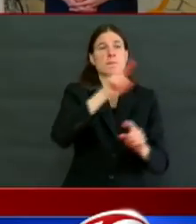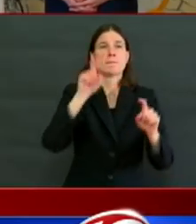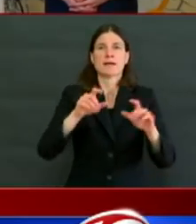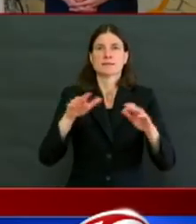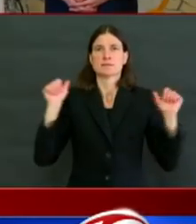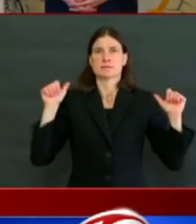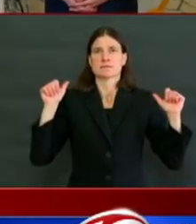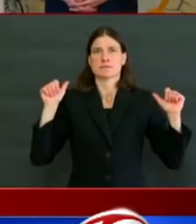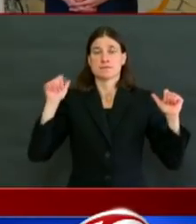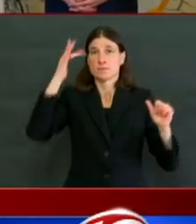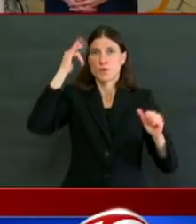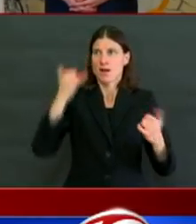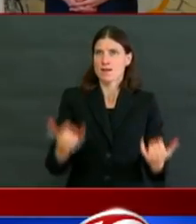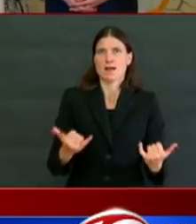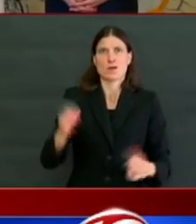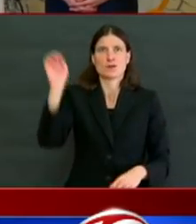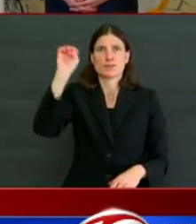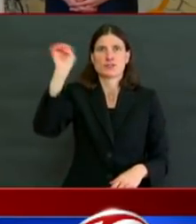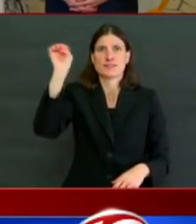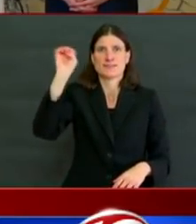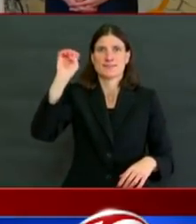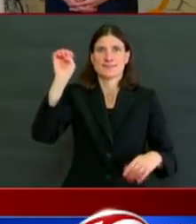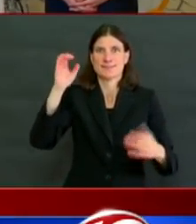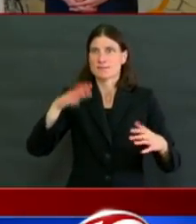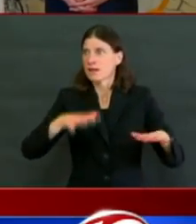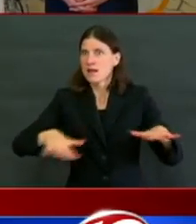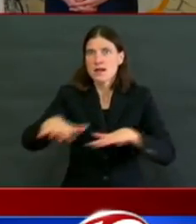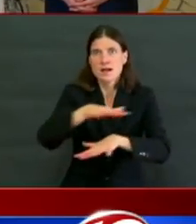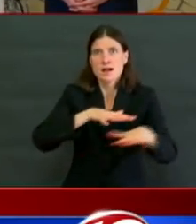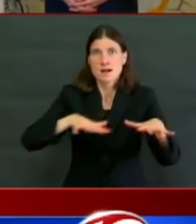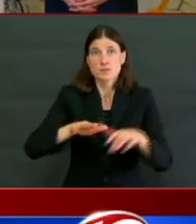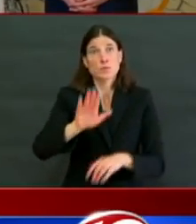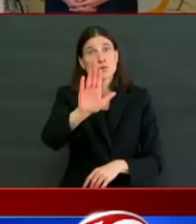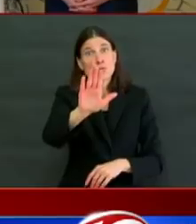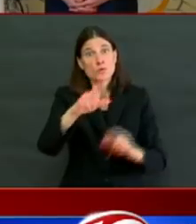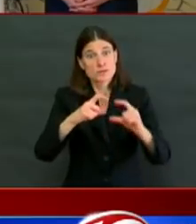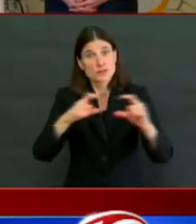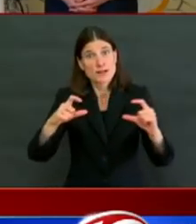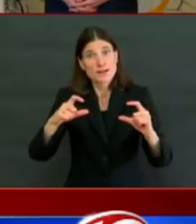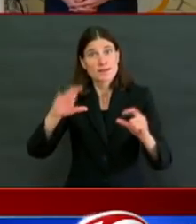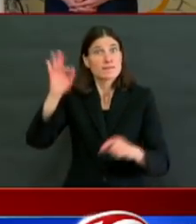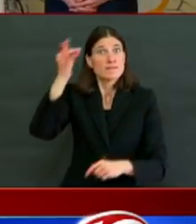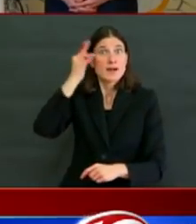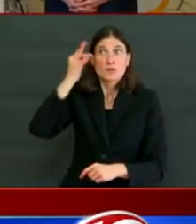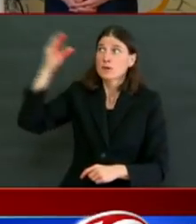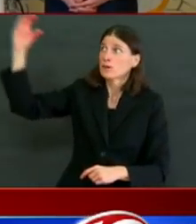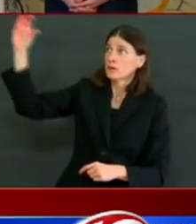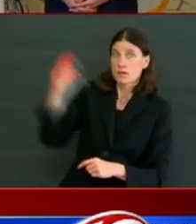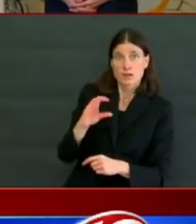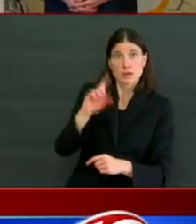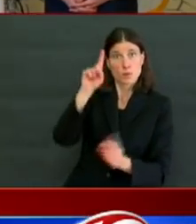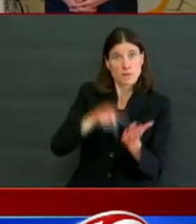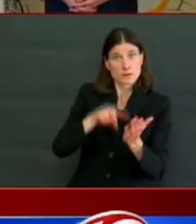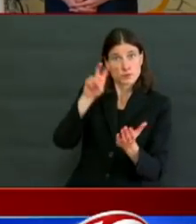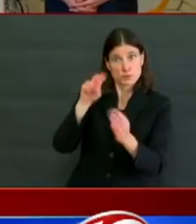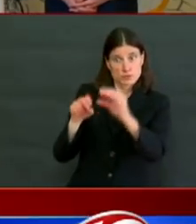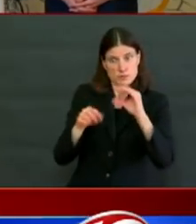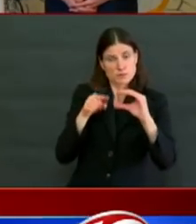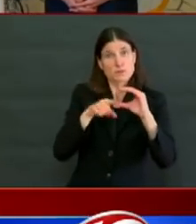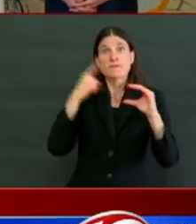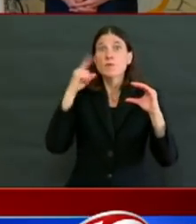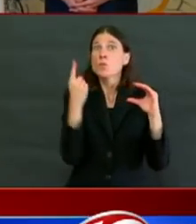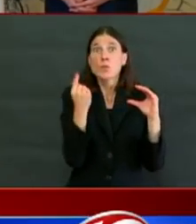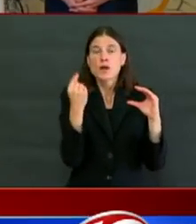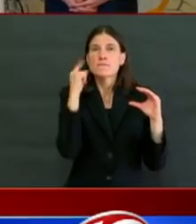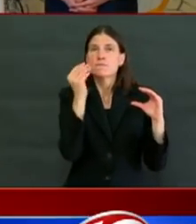the stimulus checks is actually to help you pay your bills. So, although if